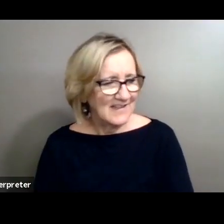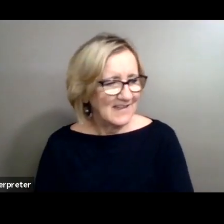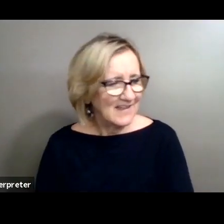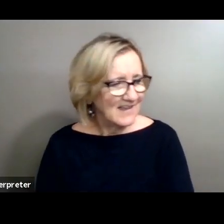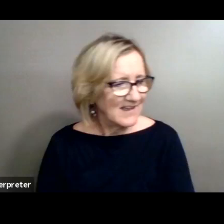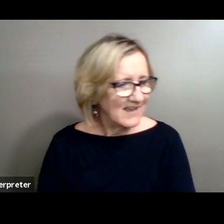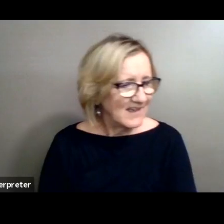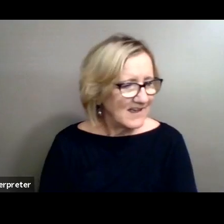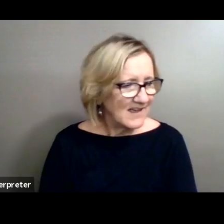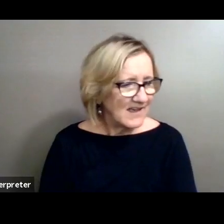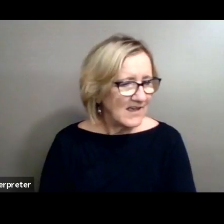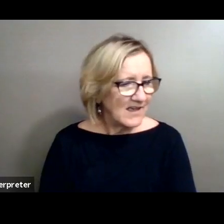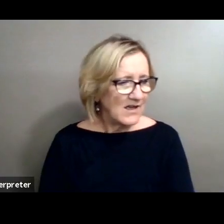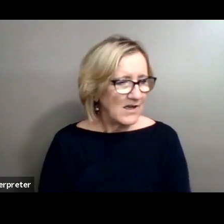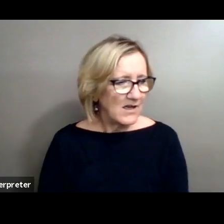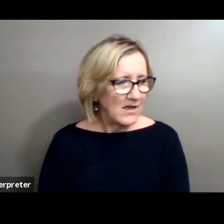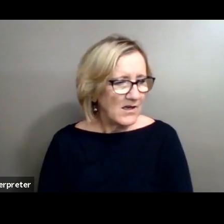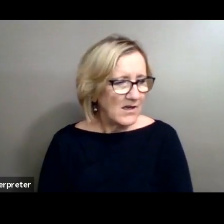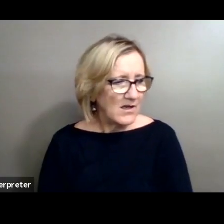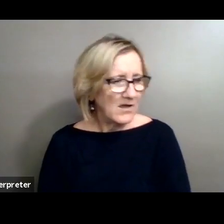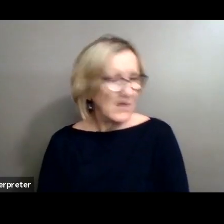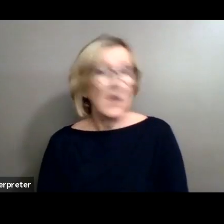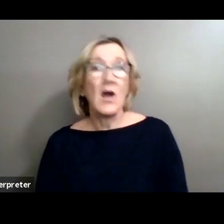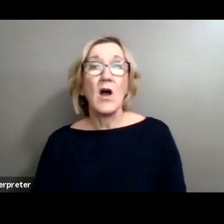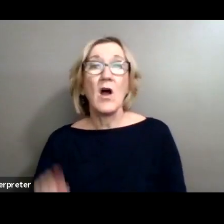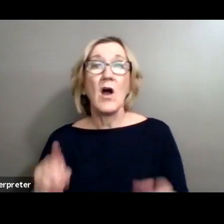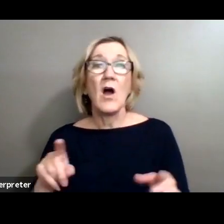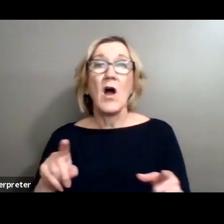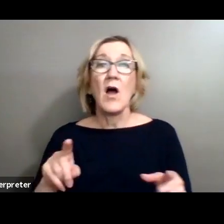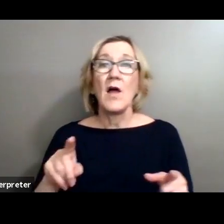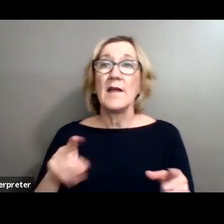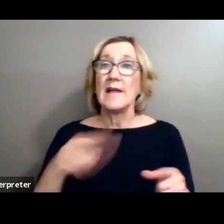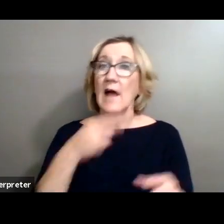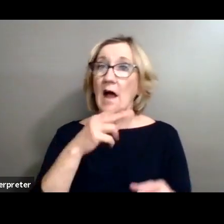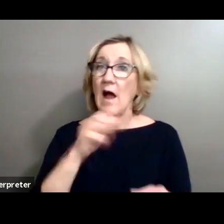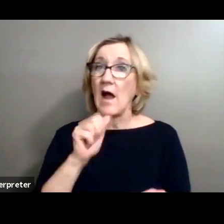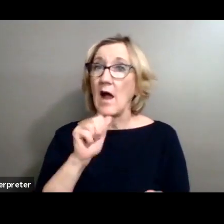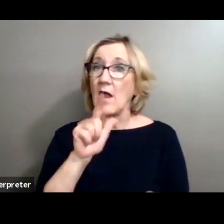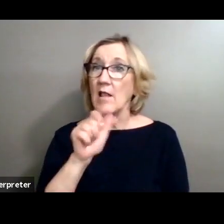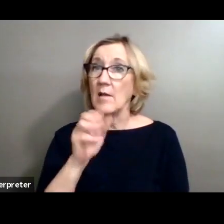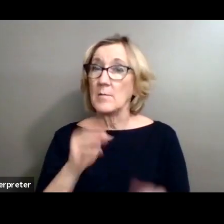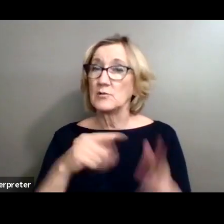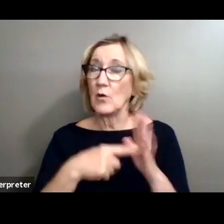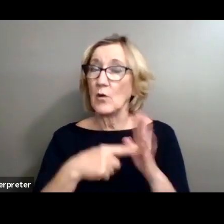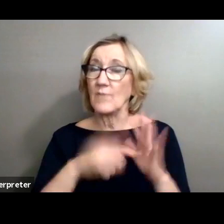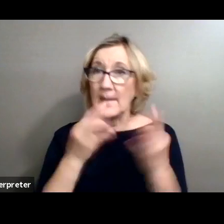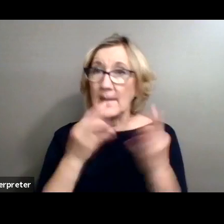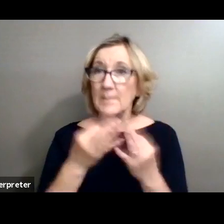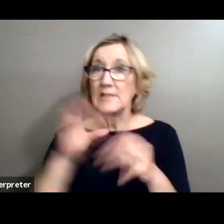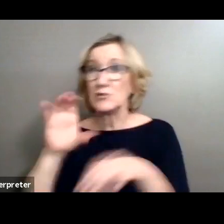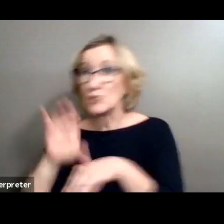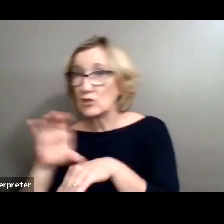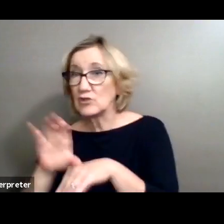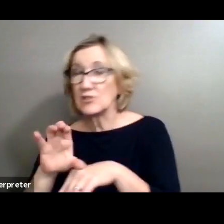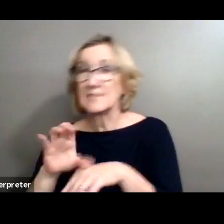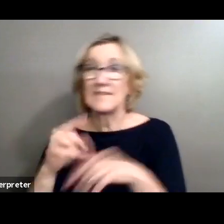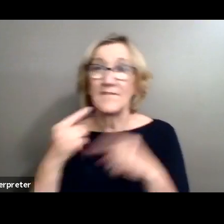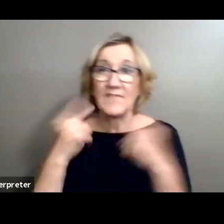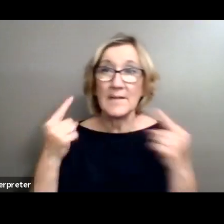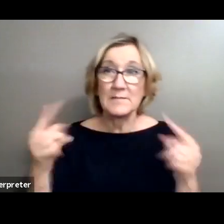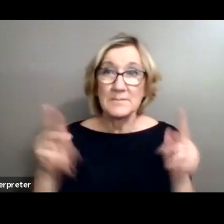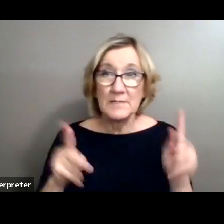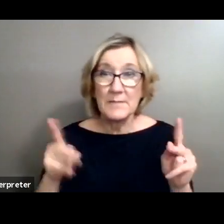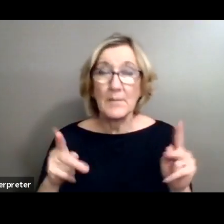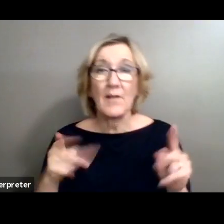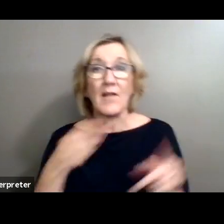The photographs show the Harlem of families and churches, friends and clubs, neighbors and celebrities. The Harlem